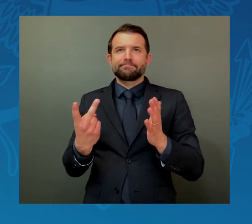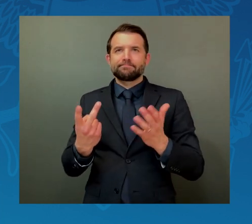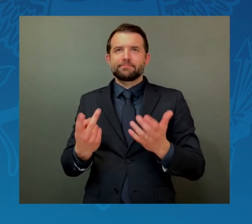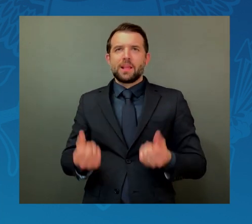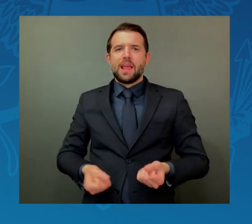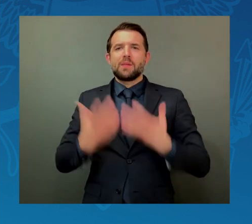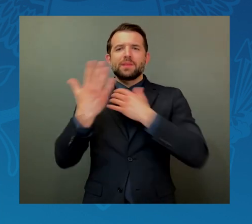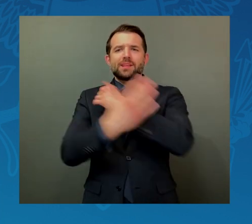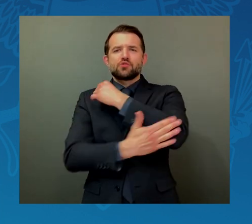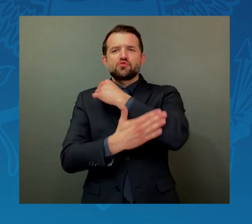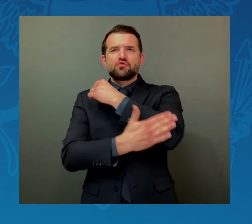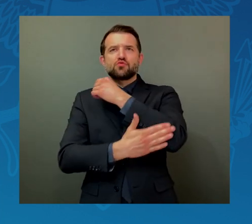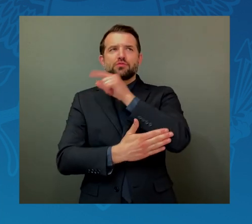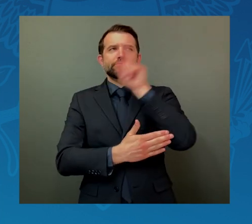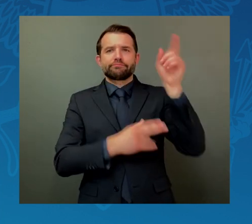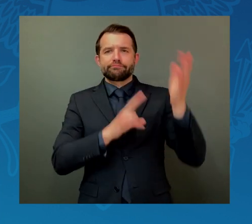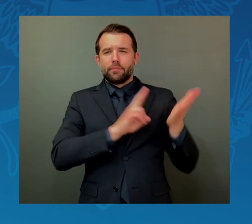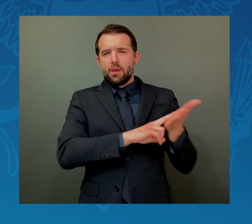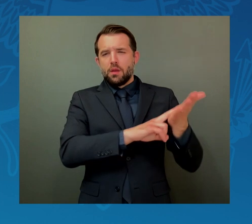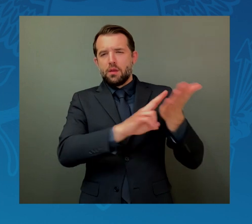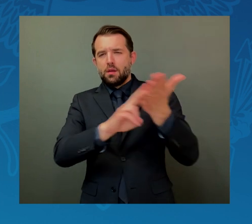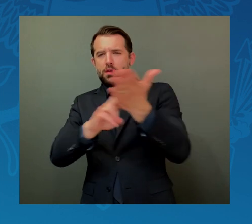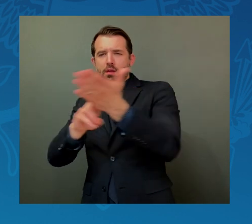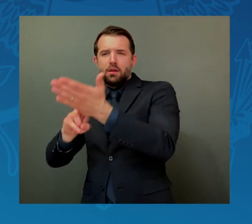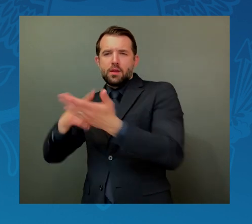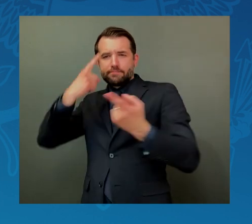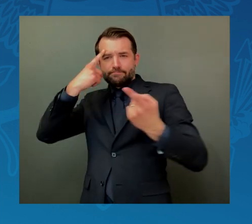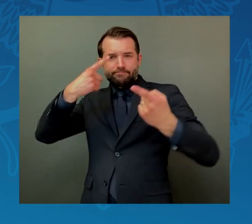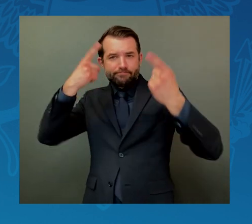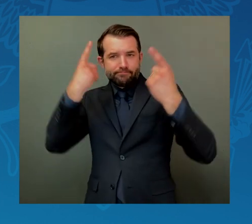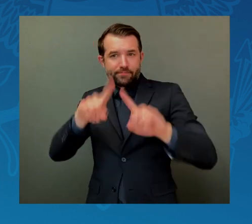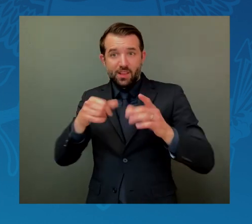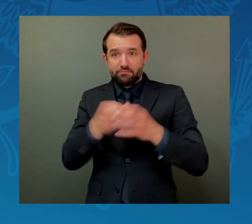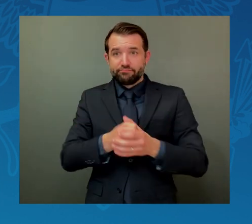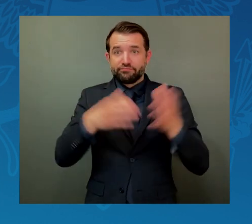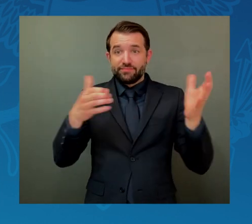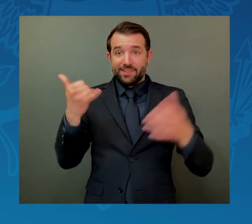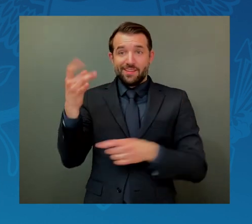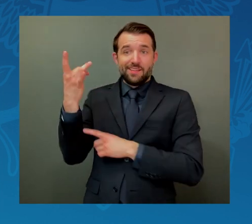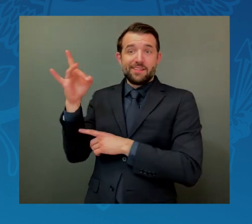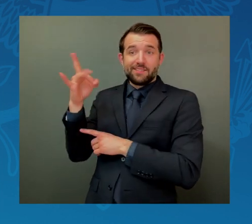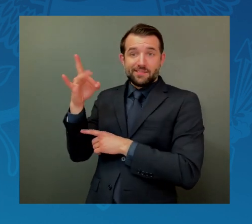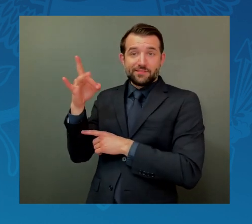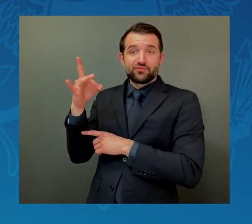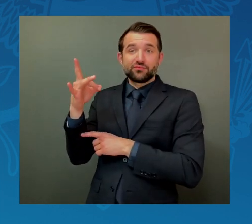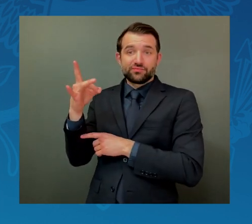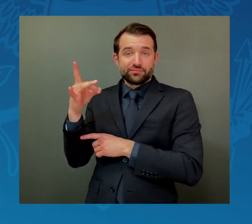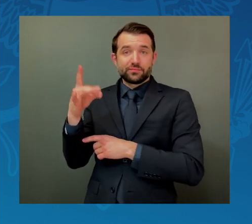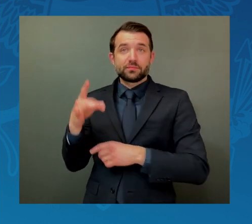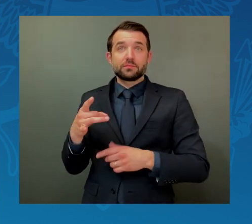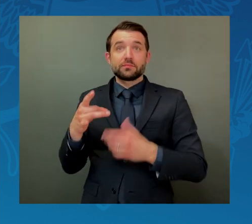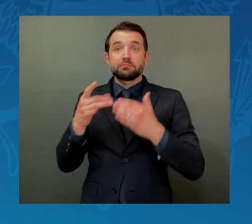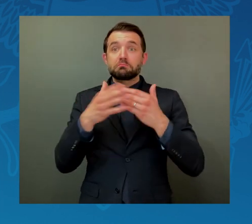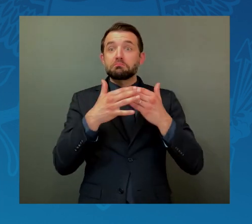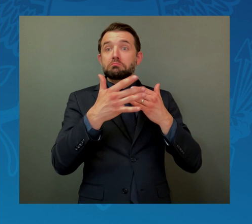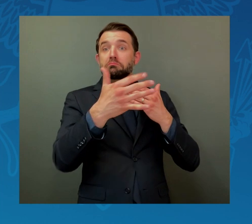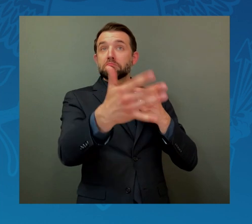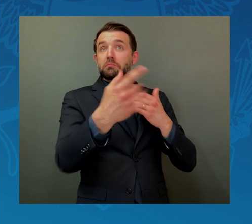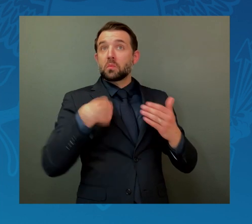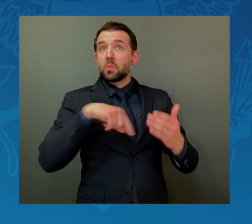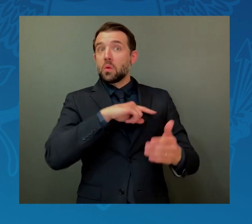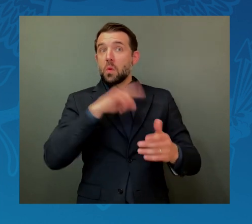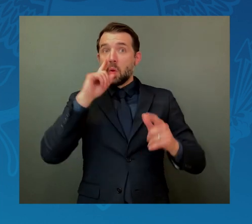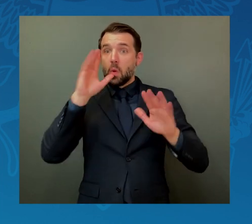As we move forward, we will remain focused on writing new